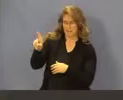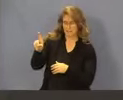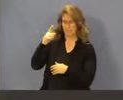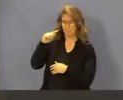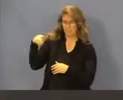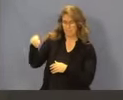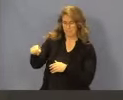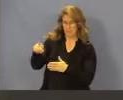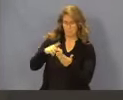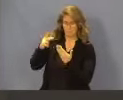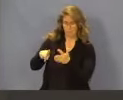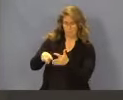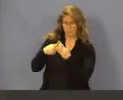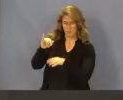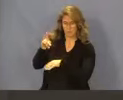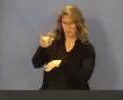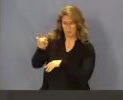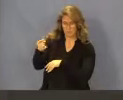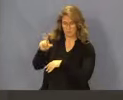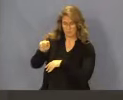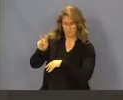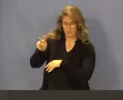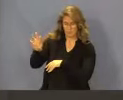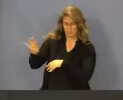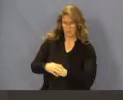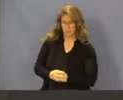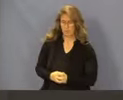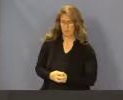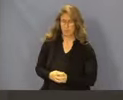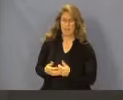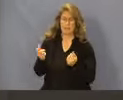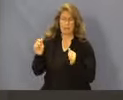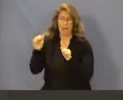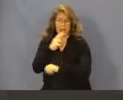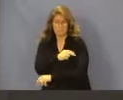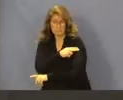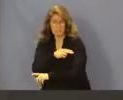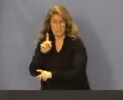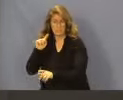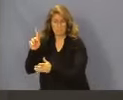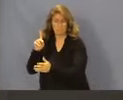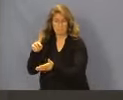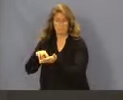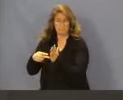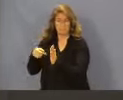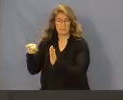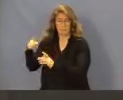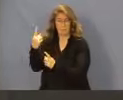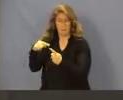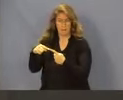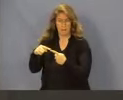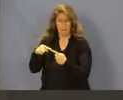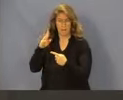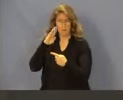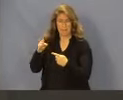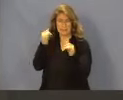Program effective July 1, 2024. Eligible hospitals would be defined as a hospital that is, one, an